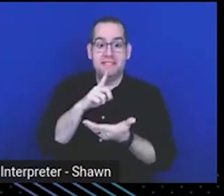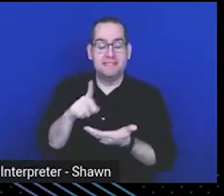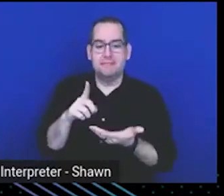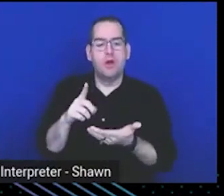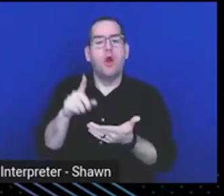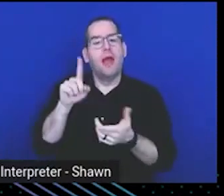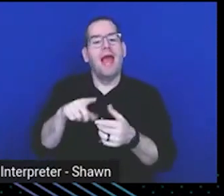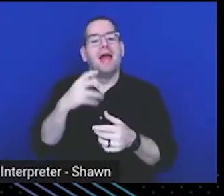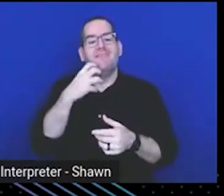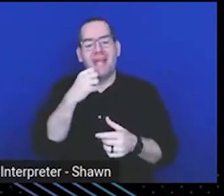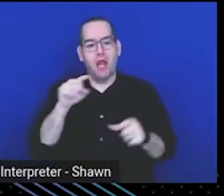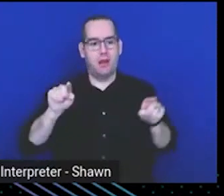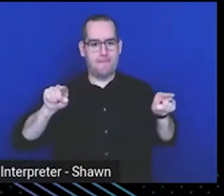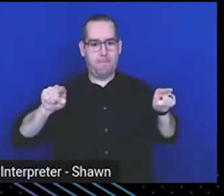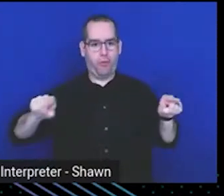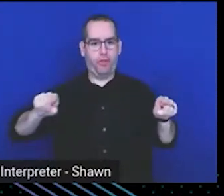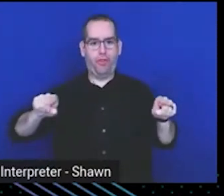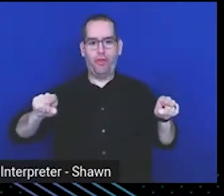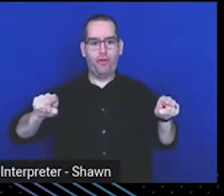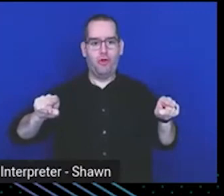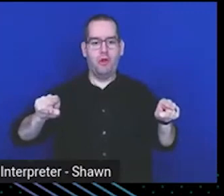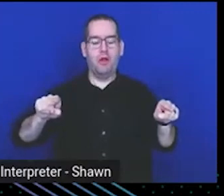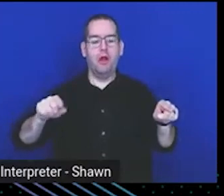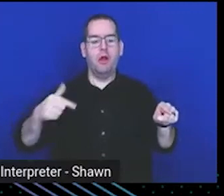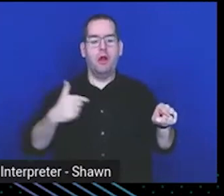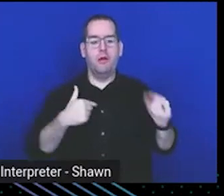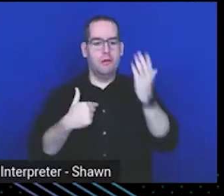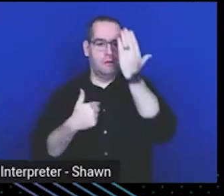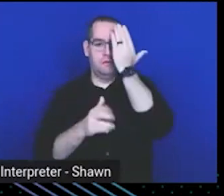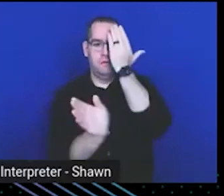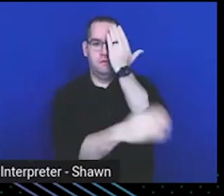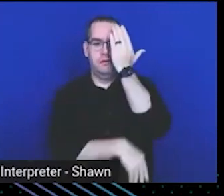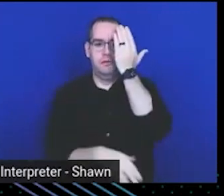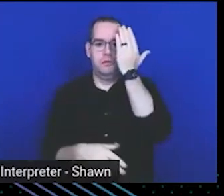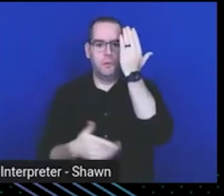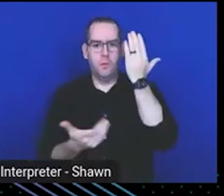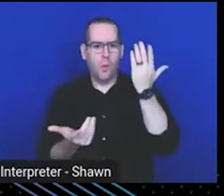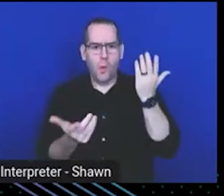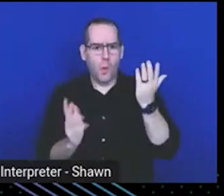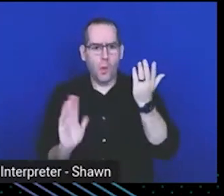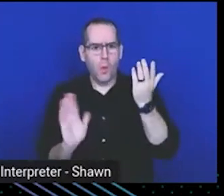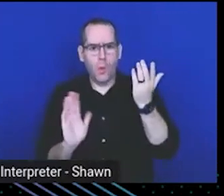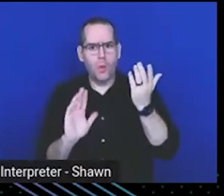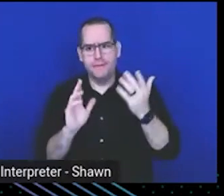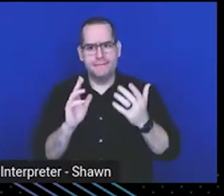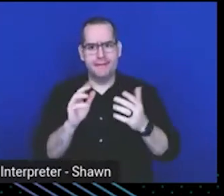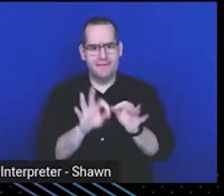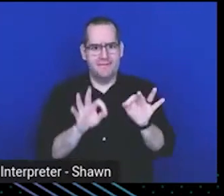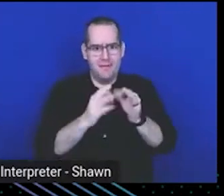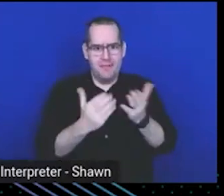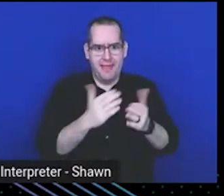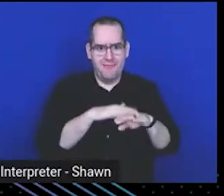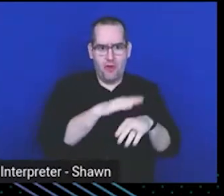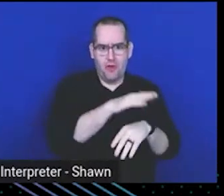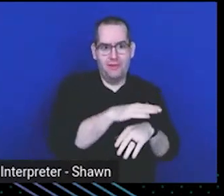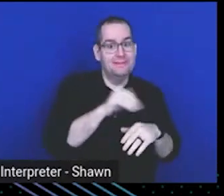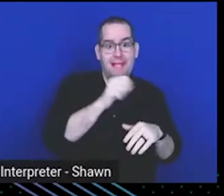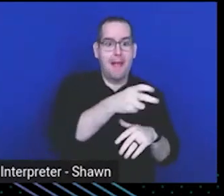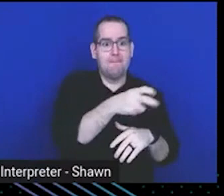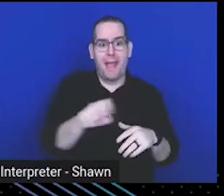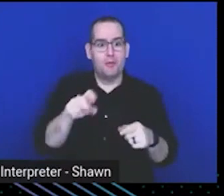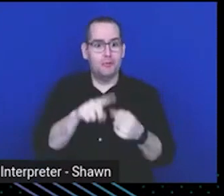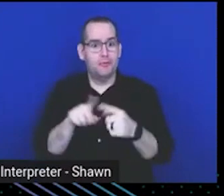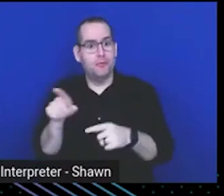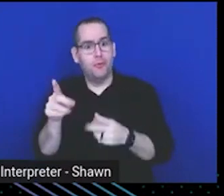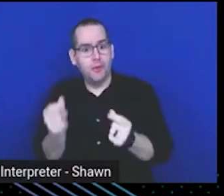both pieces. You can't just say, I'm only going to focus on cloud, because there's a bunch of very valuable stuff already running that's not migrating. It might not be migrating quickly,